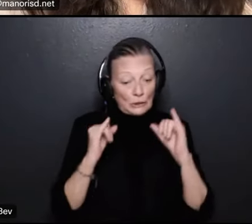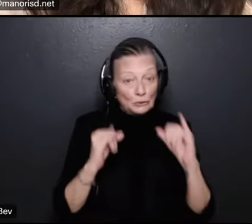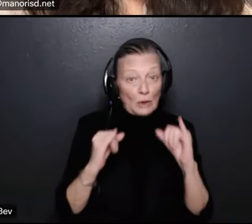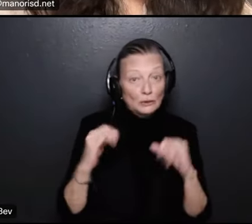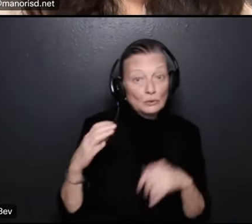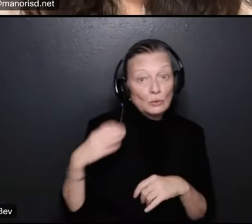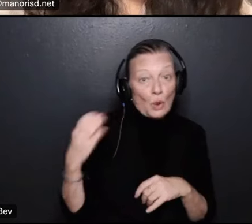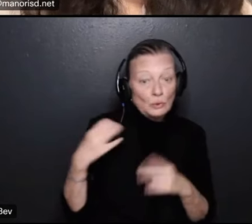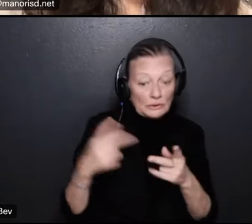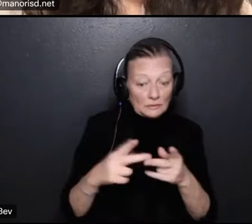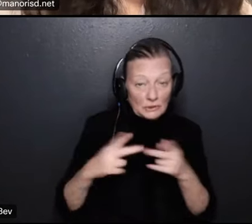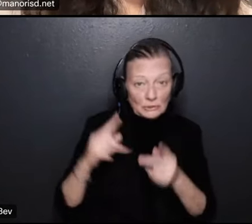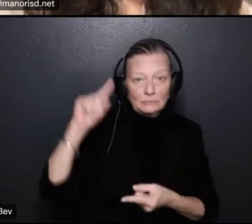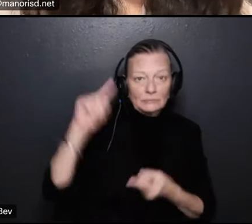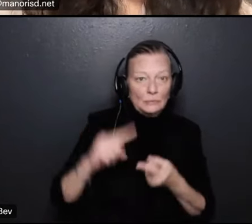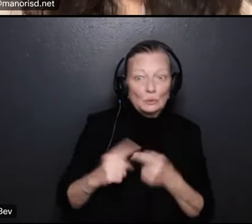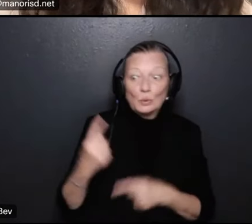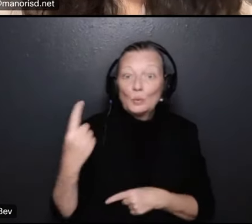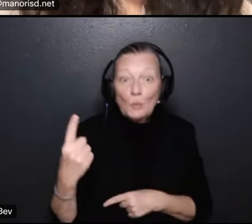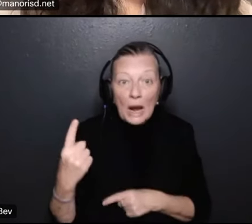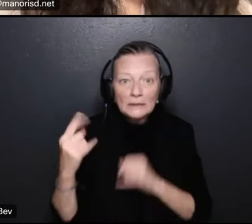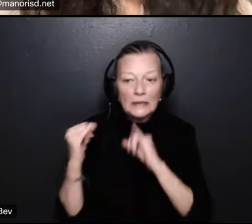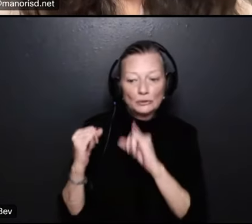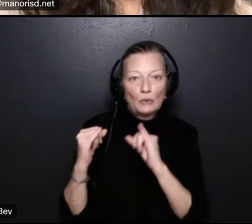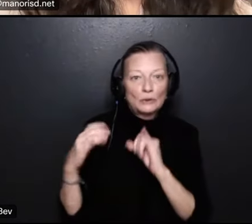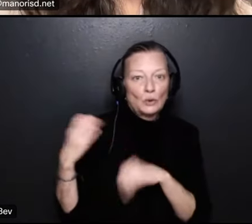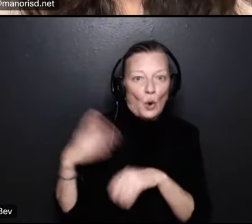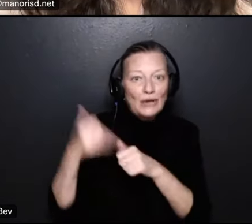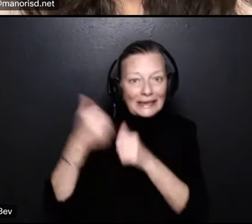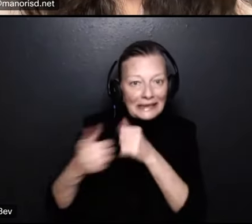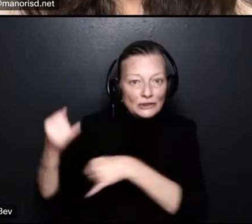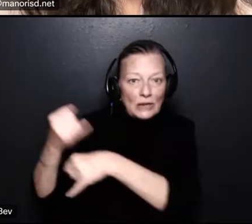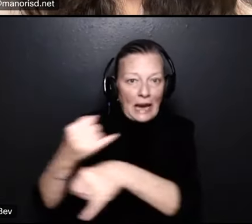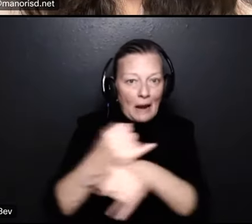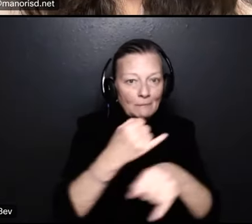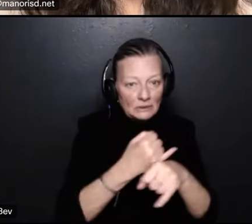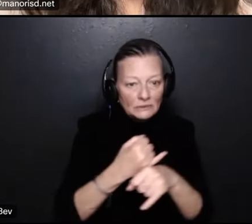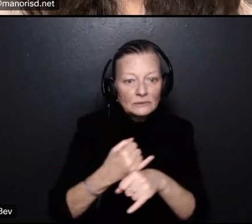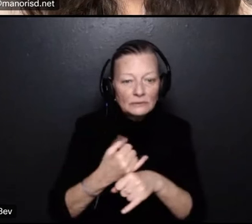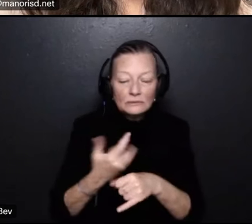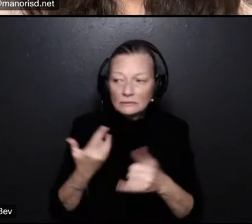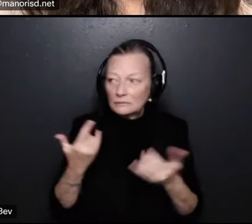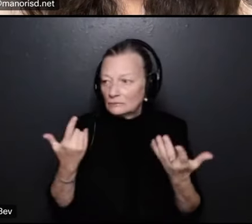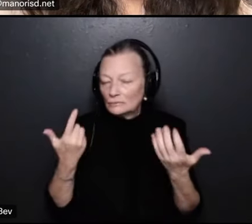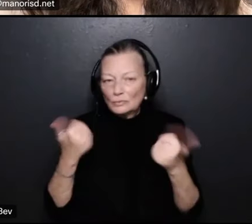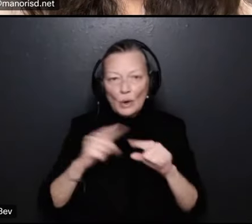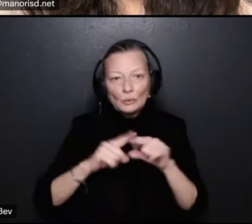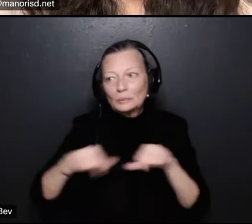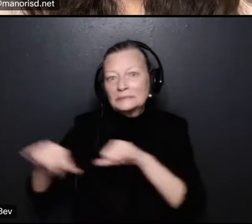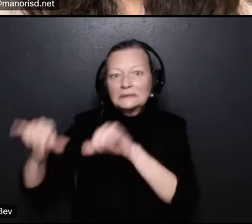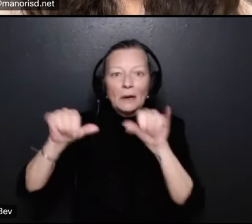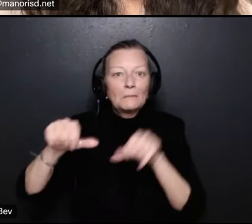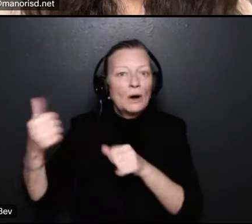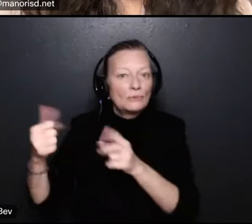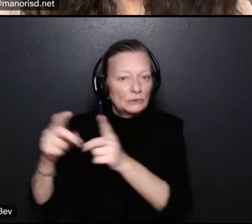that we've reduced down to one on every single campus and to get us in line with the average uh for other districts um but